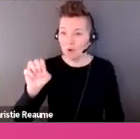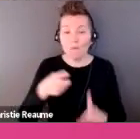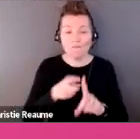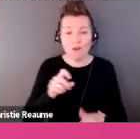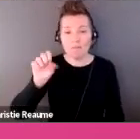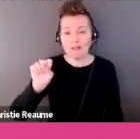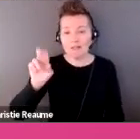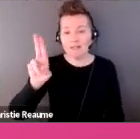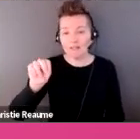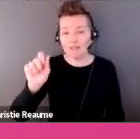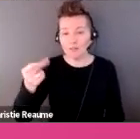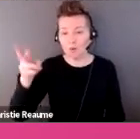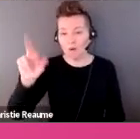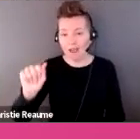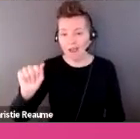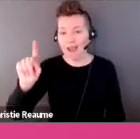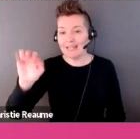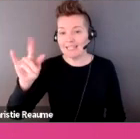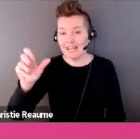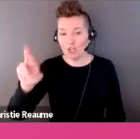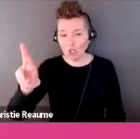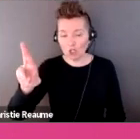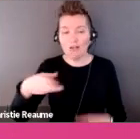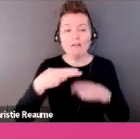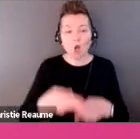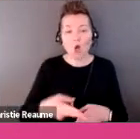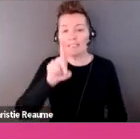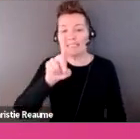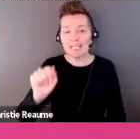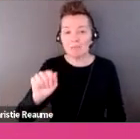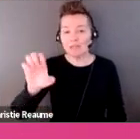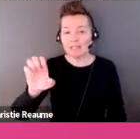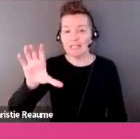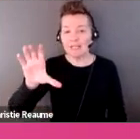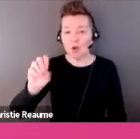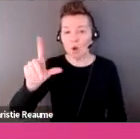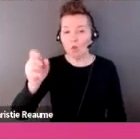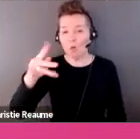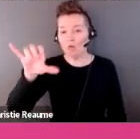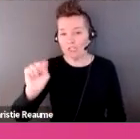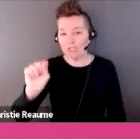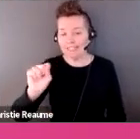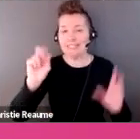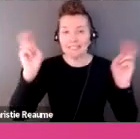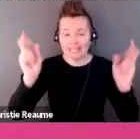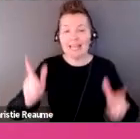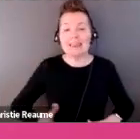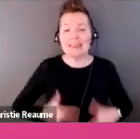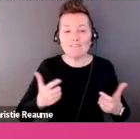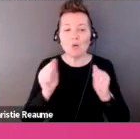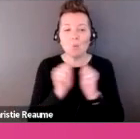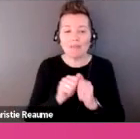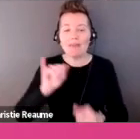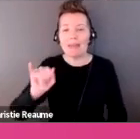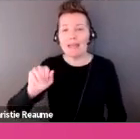entitled disabled ecologies living with impaired landscapes. And this discussion